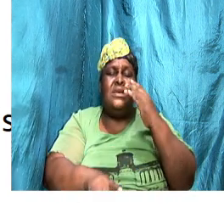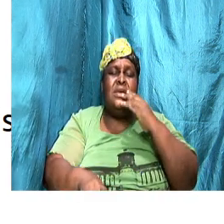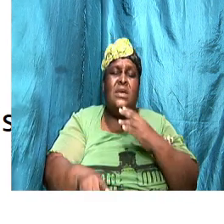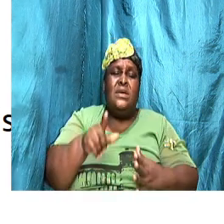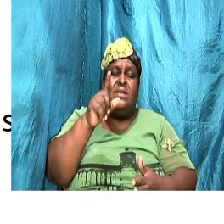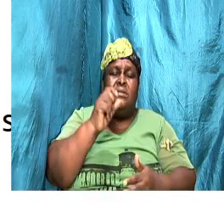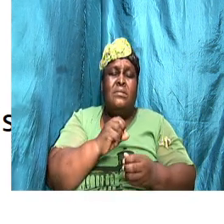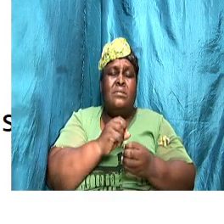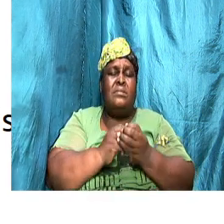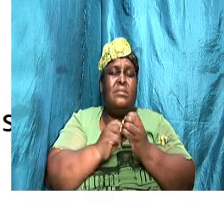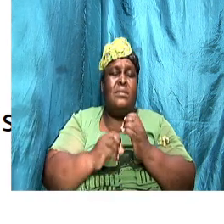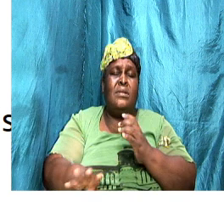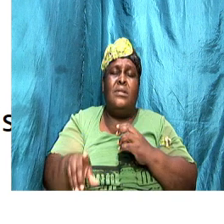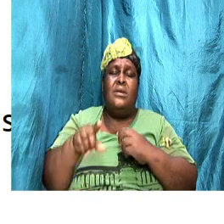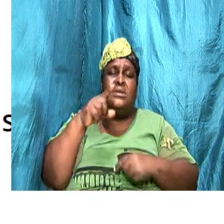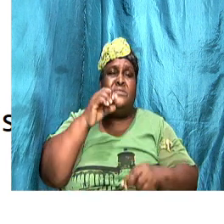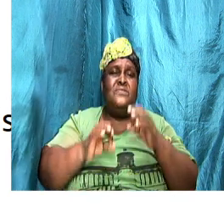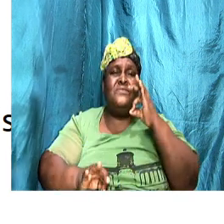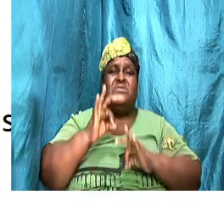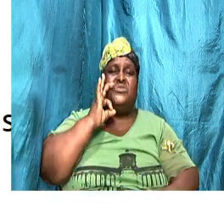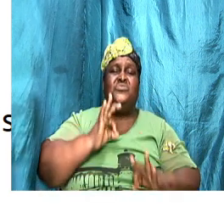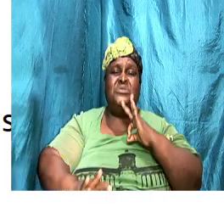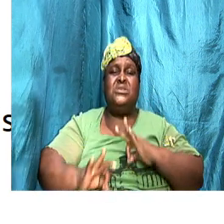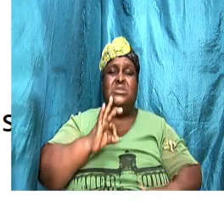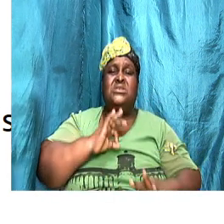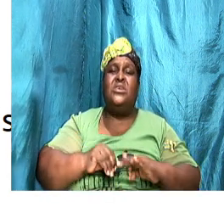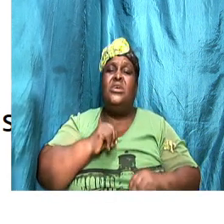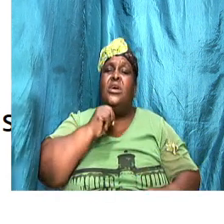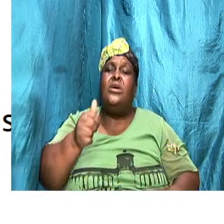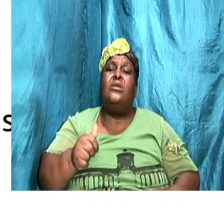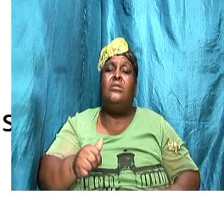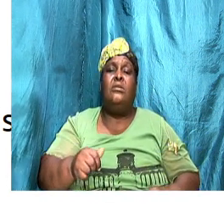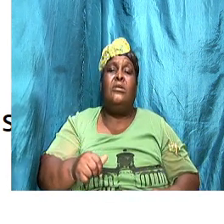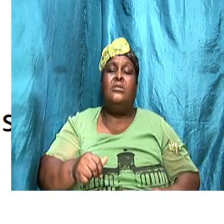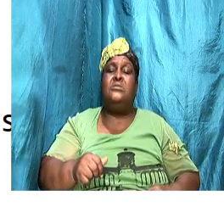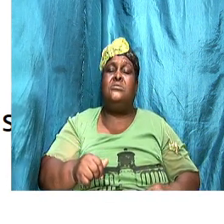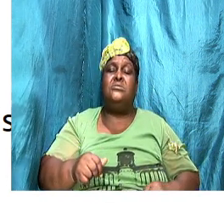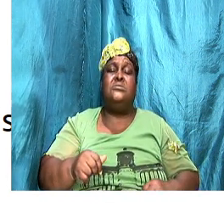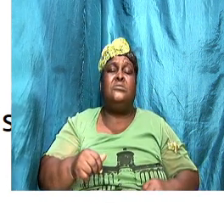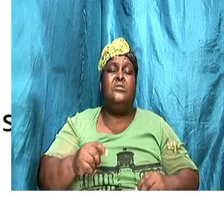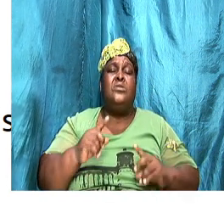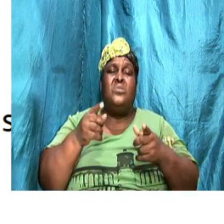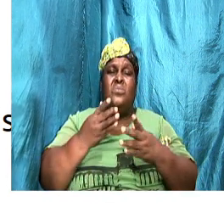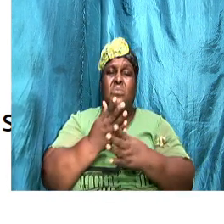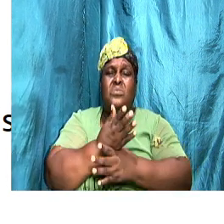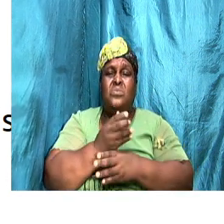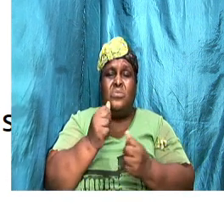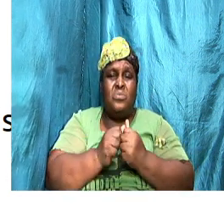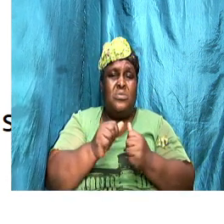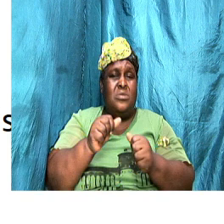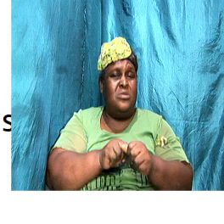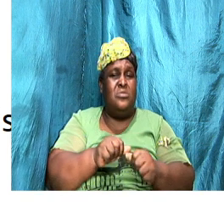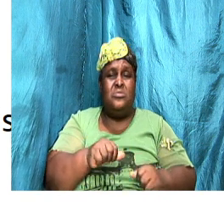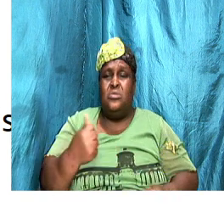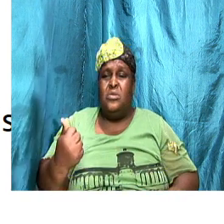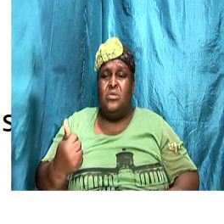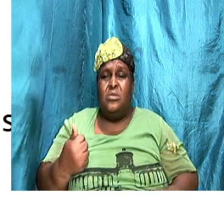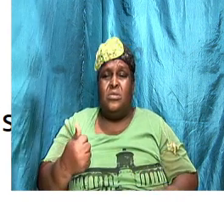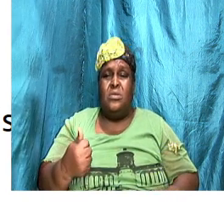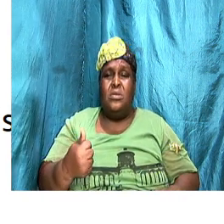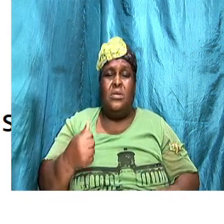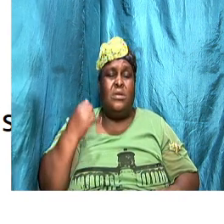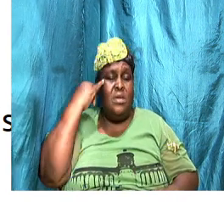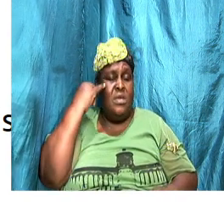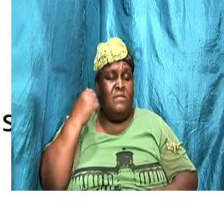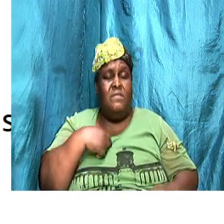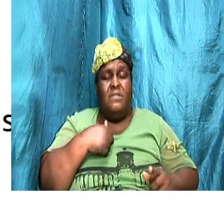just not getting through to each other go back to the drawing board so if I come to you and I express myself about a